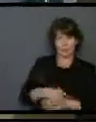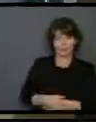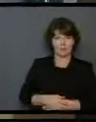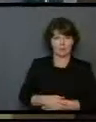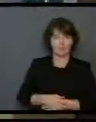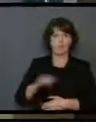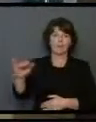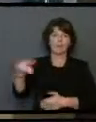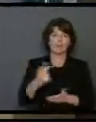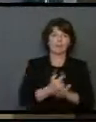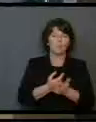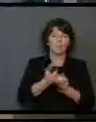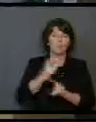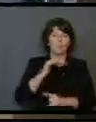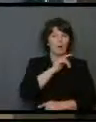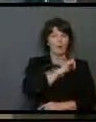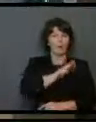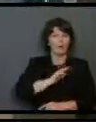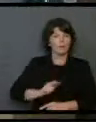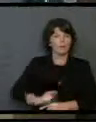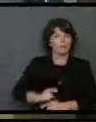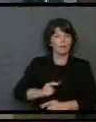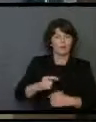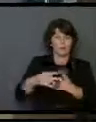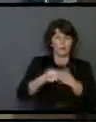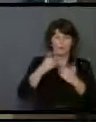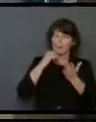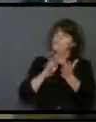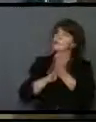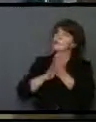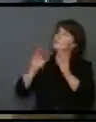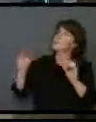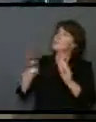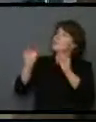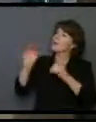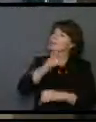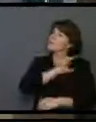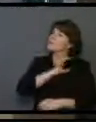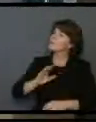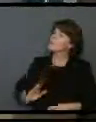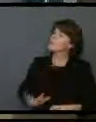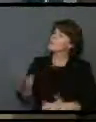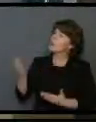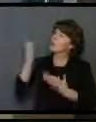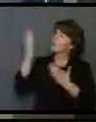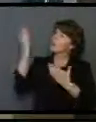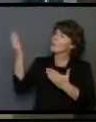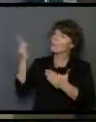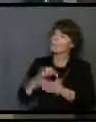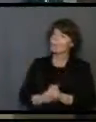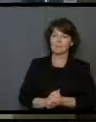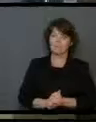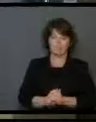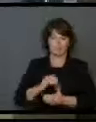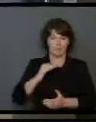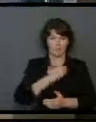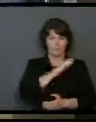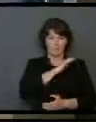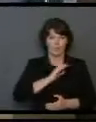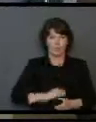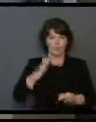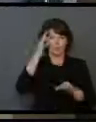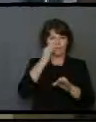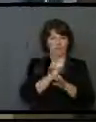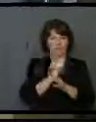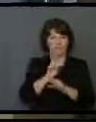This is the Gospel of the Lord. Praise to you, O Christ. We confess our Christian faith